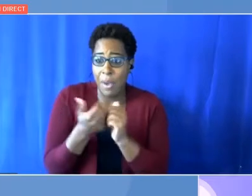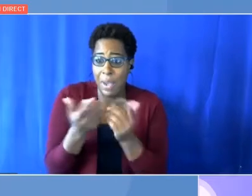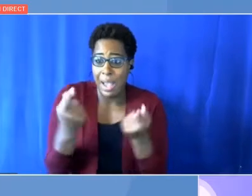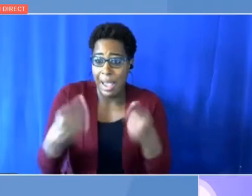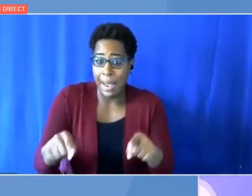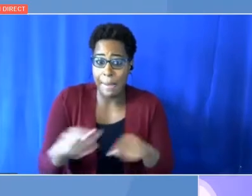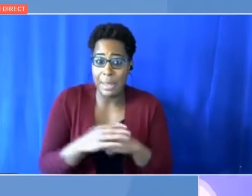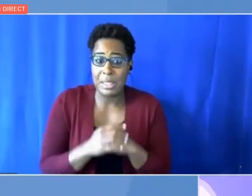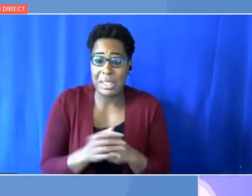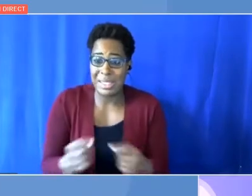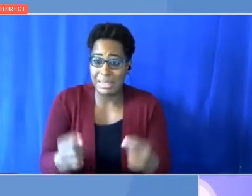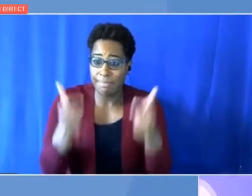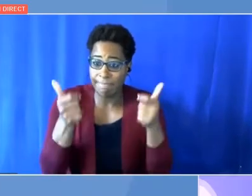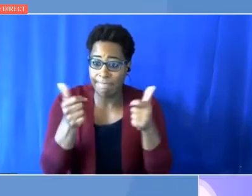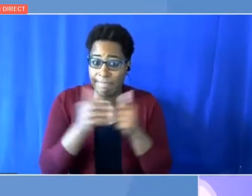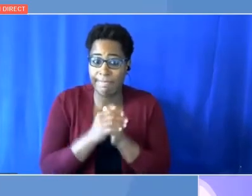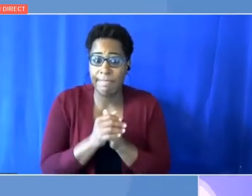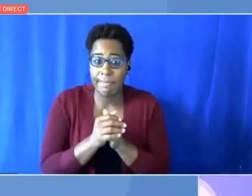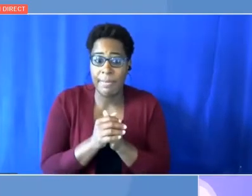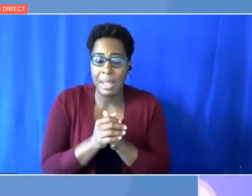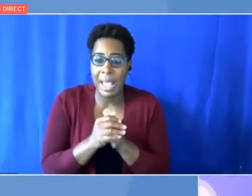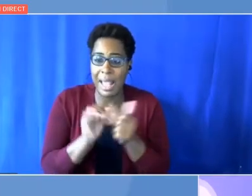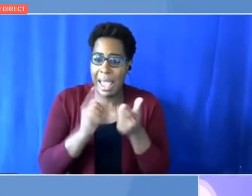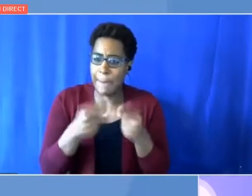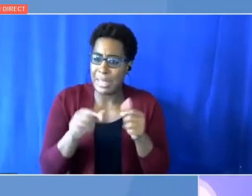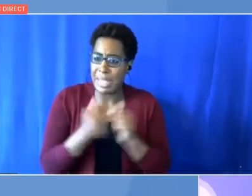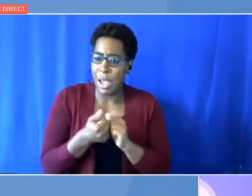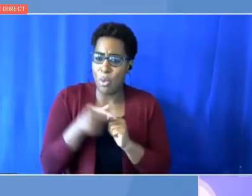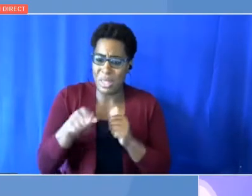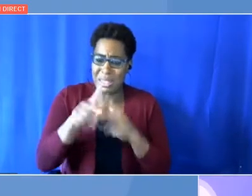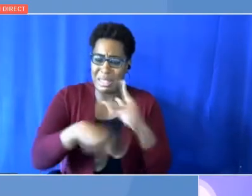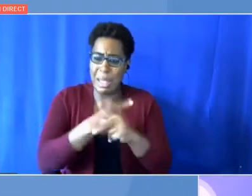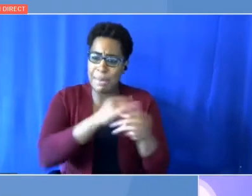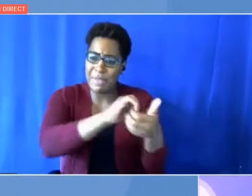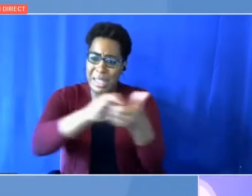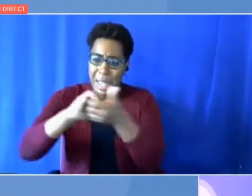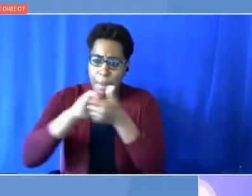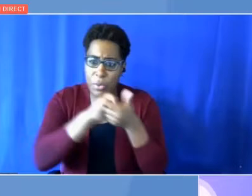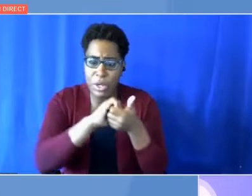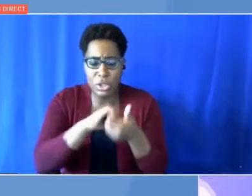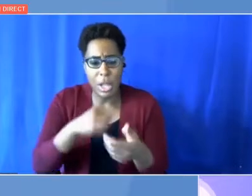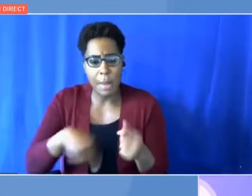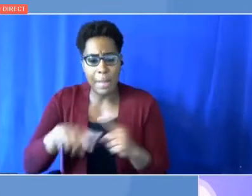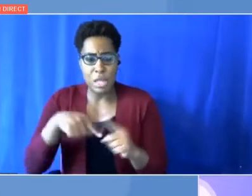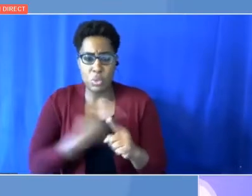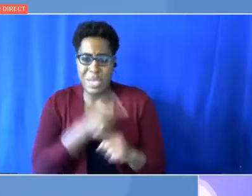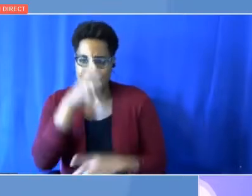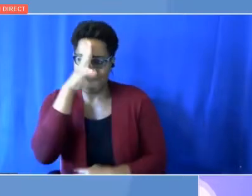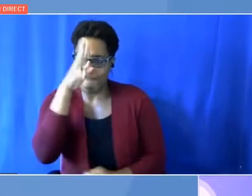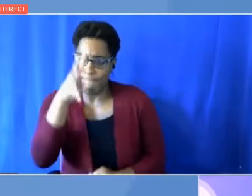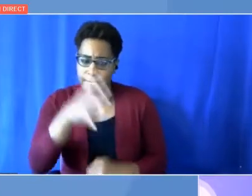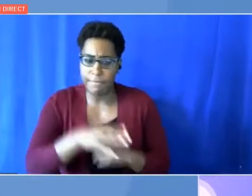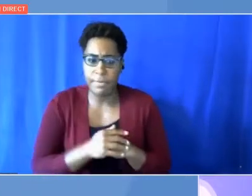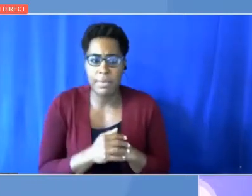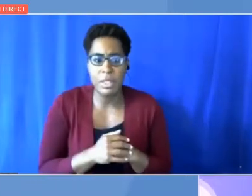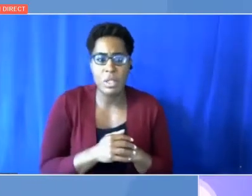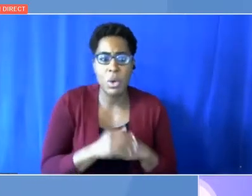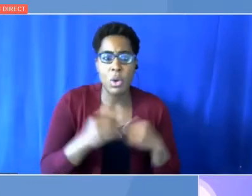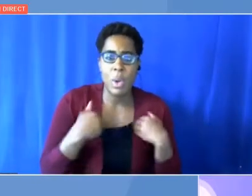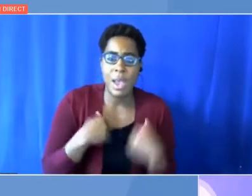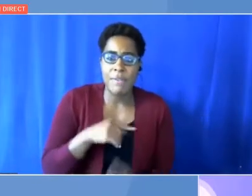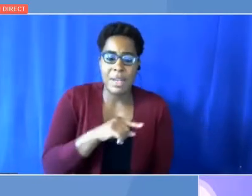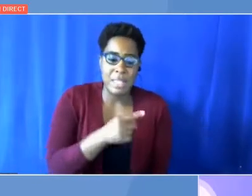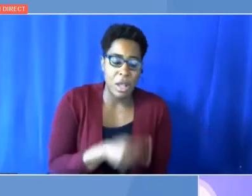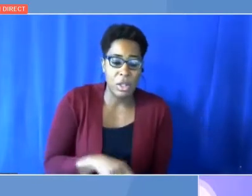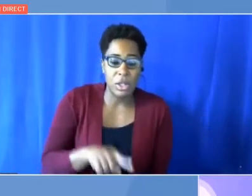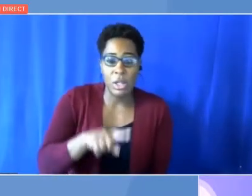And it's driven by this kind of collaboration and by belief in our power to innovate. So it's like setting the $2, then the $1.50, then the dollar target,